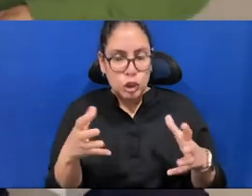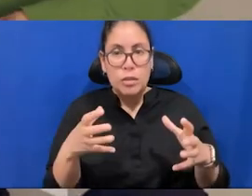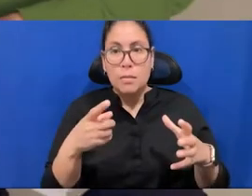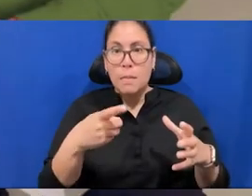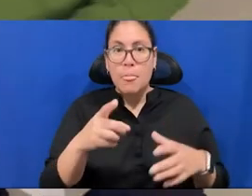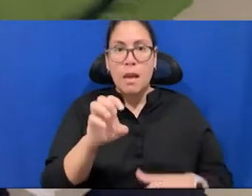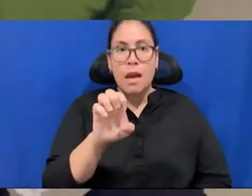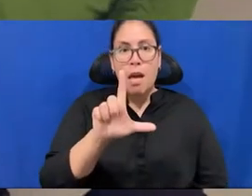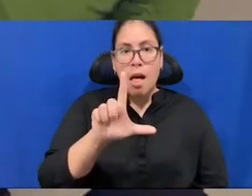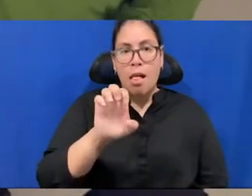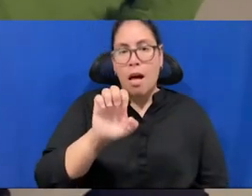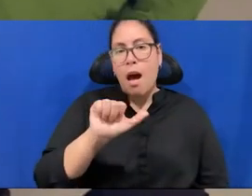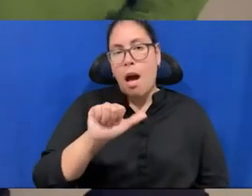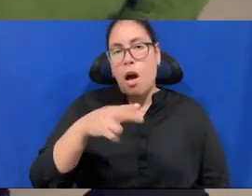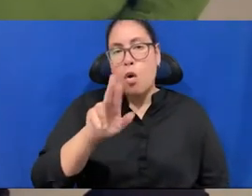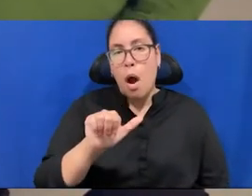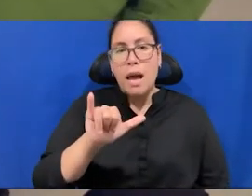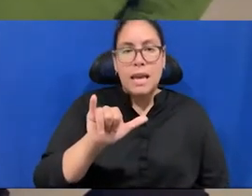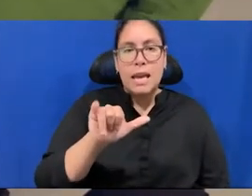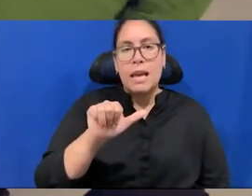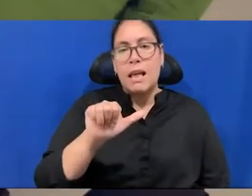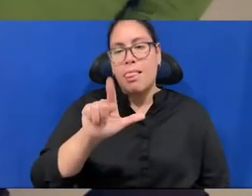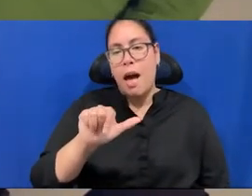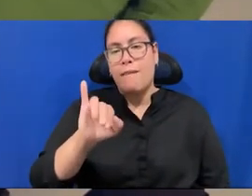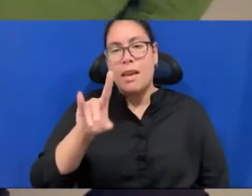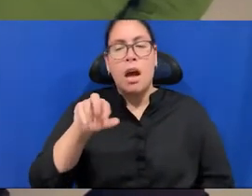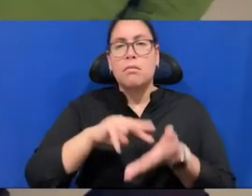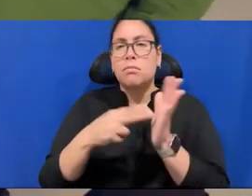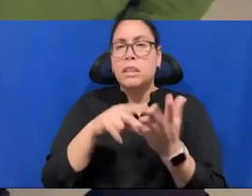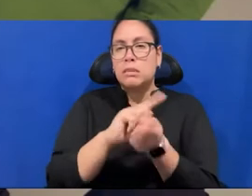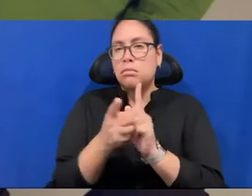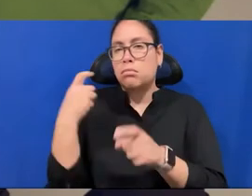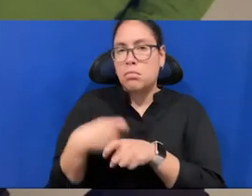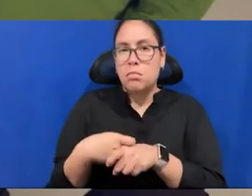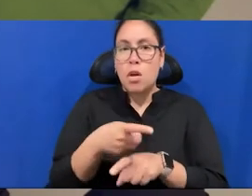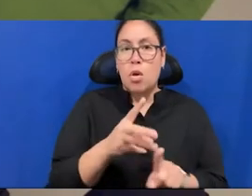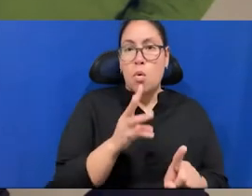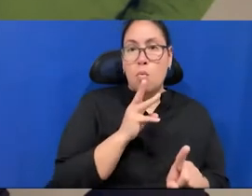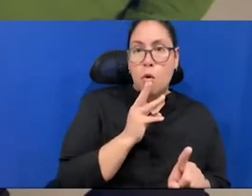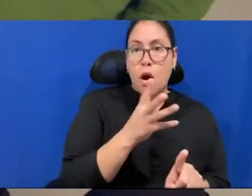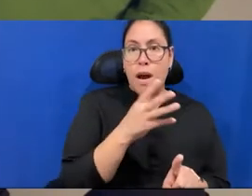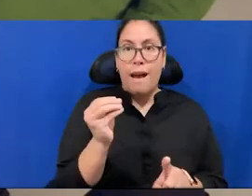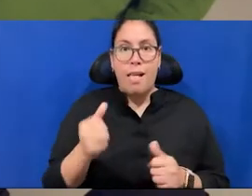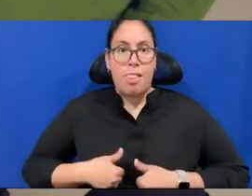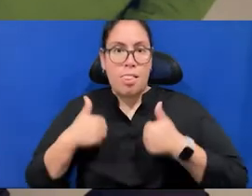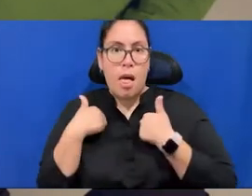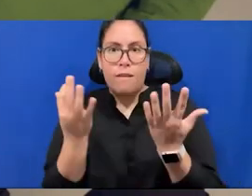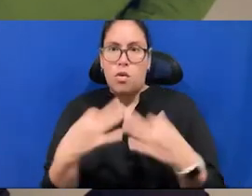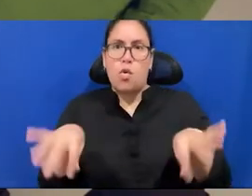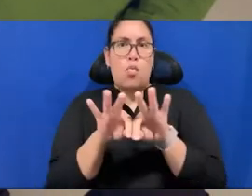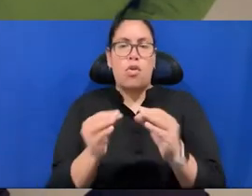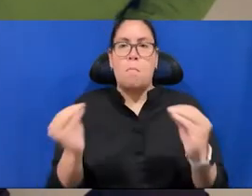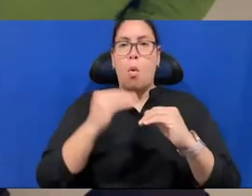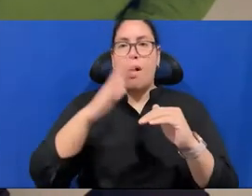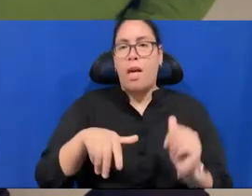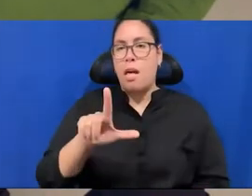The water and life are worth much more than lithium. And this community are suffering